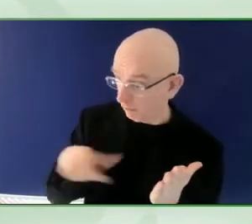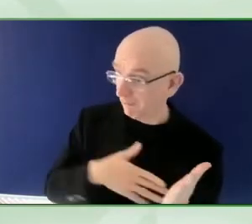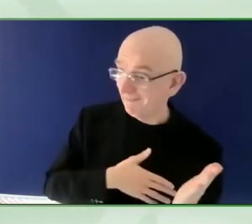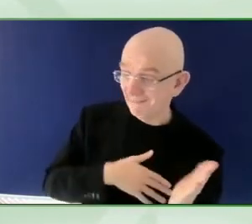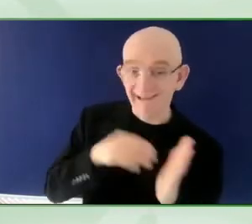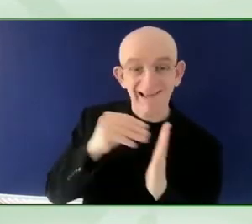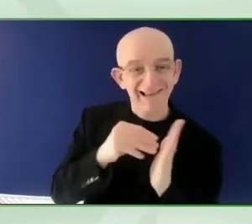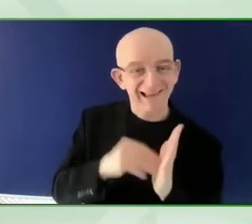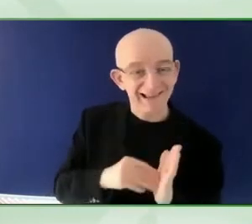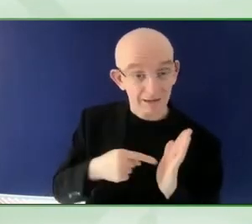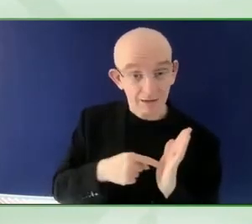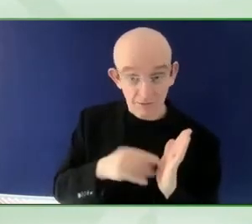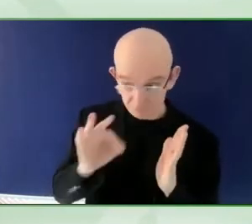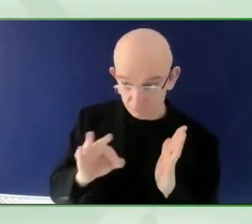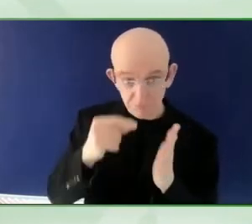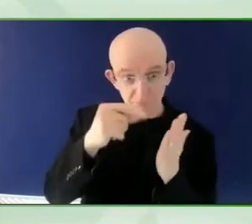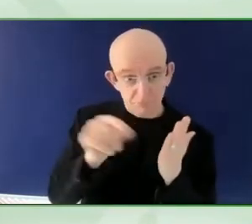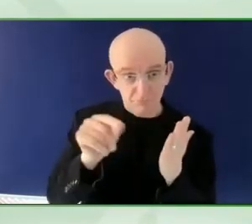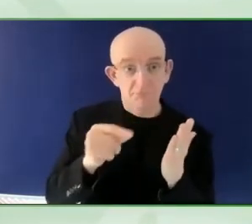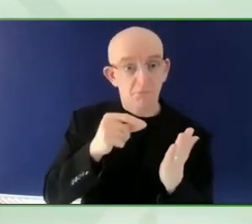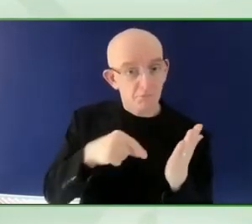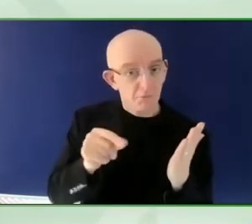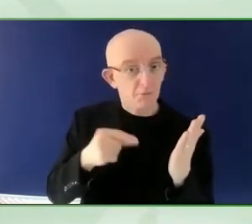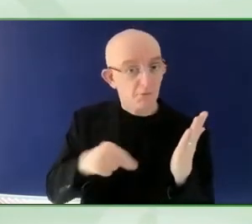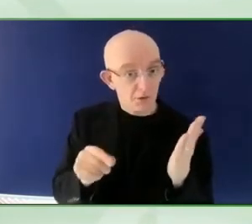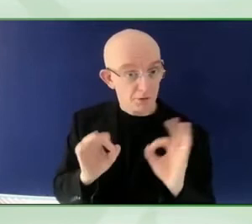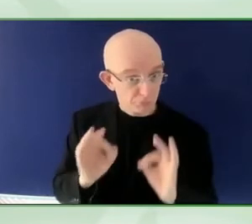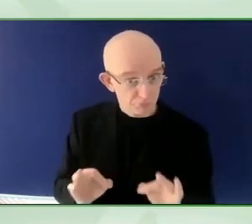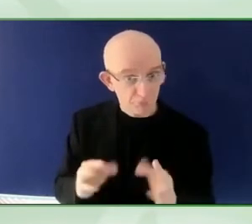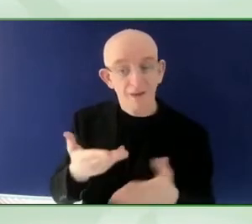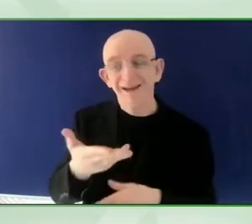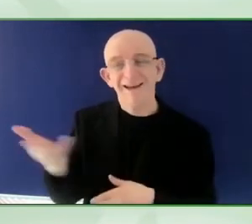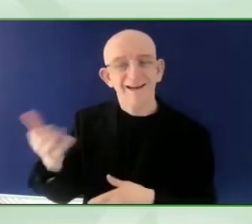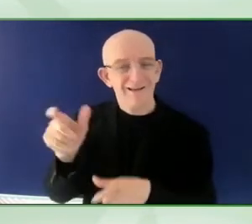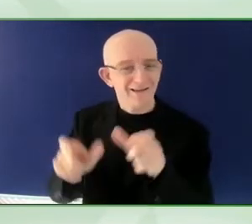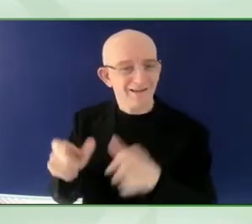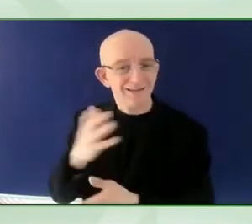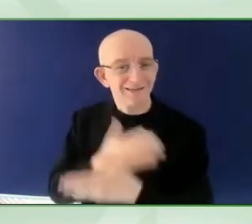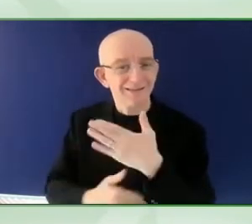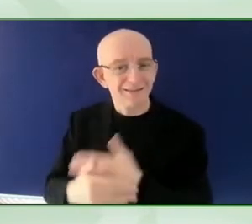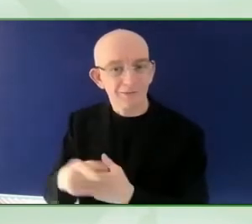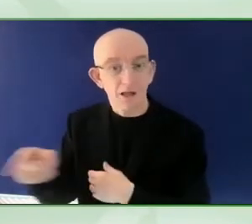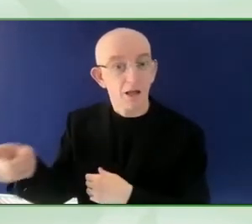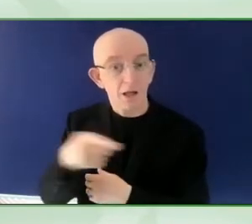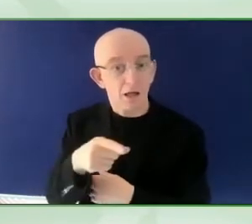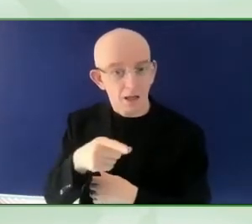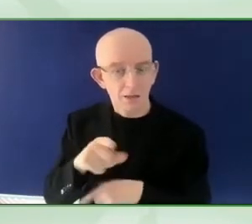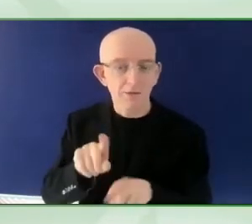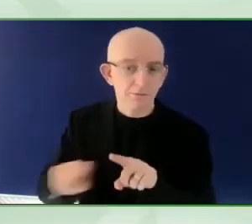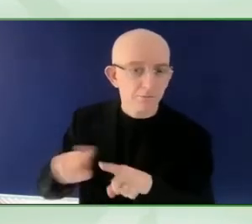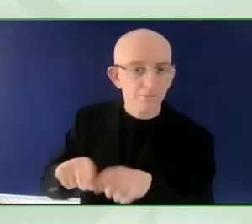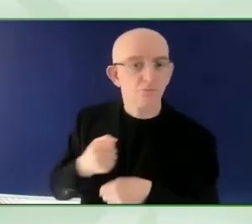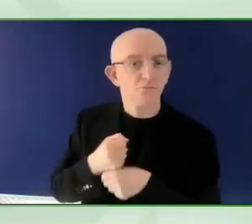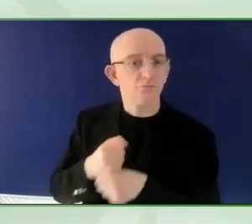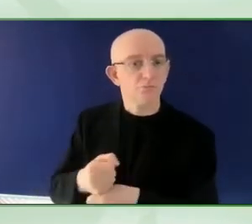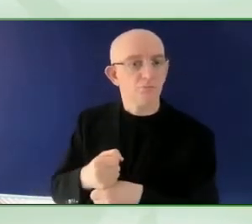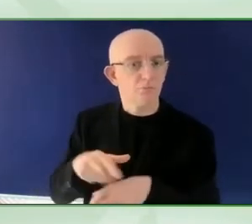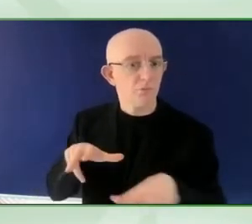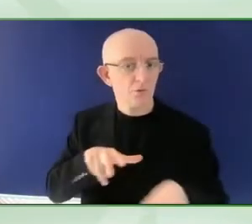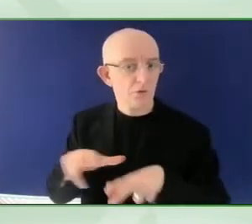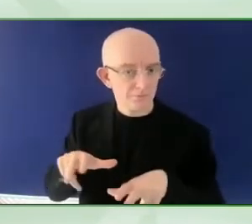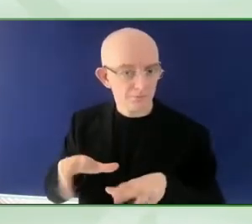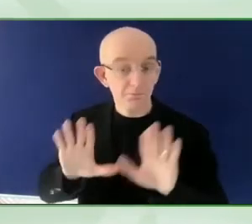we have planned a series of different events. Some of them are more thematic. Some others are more